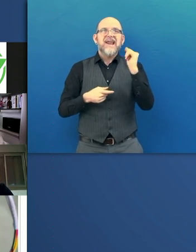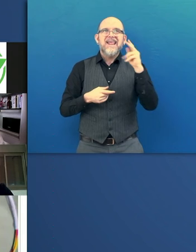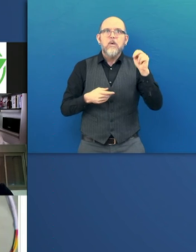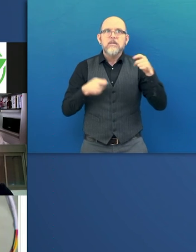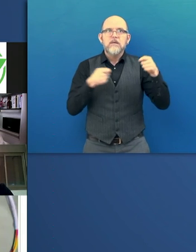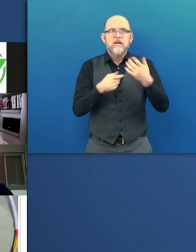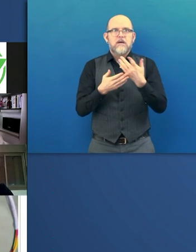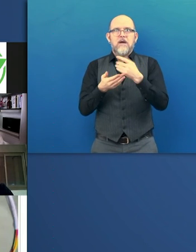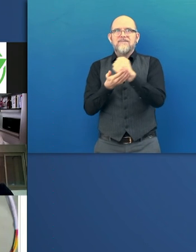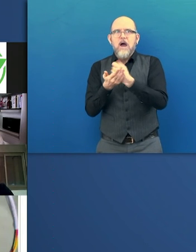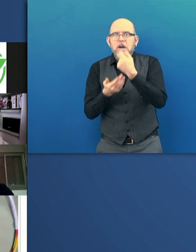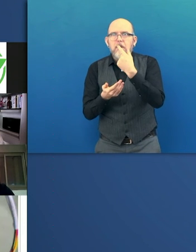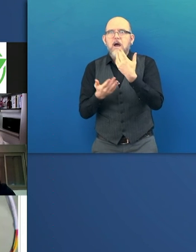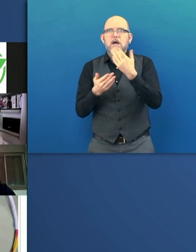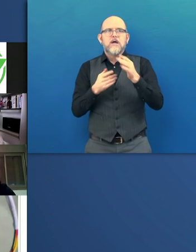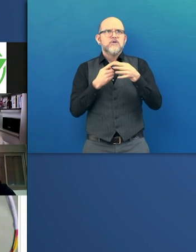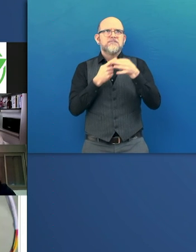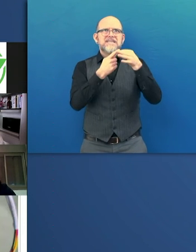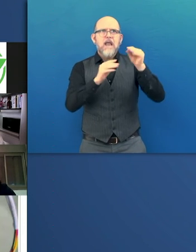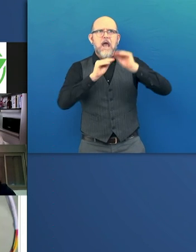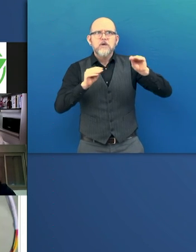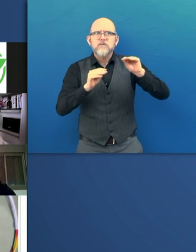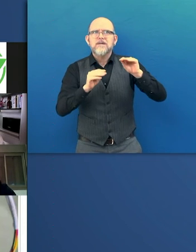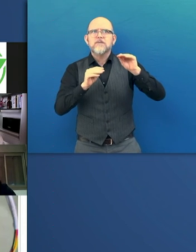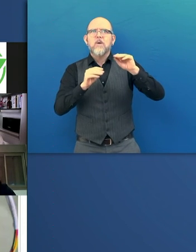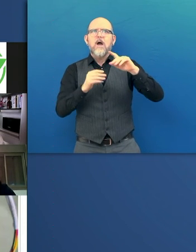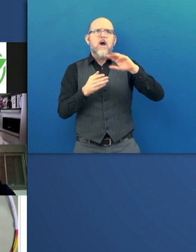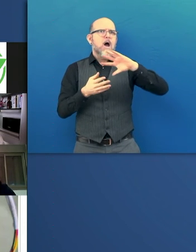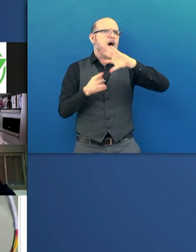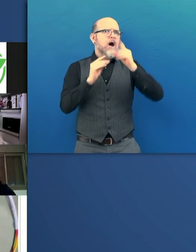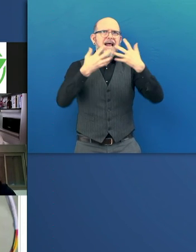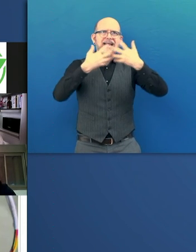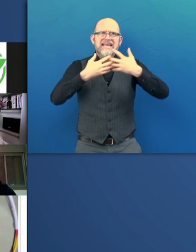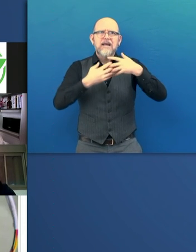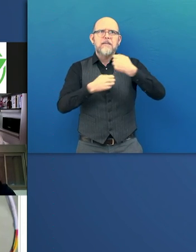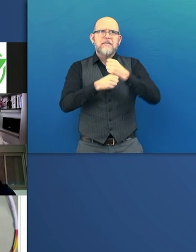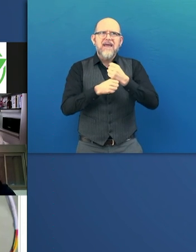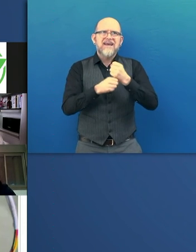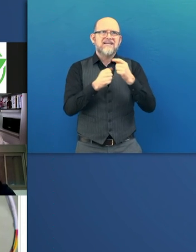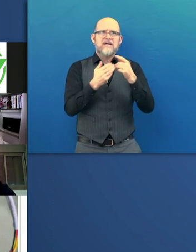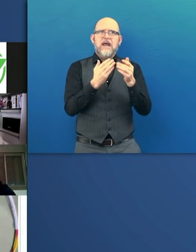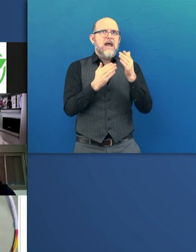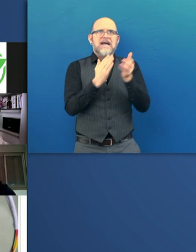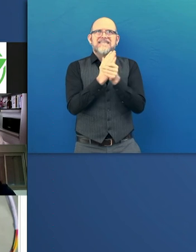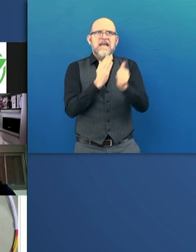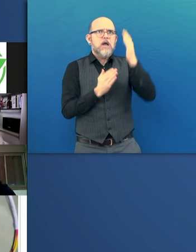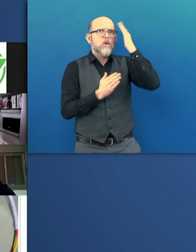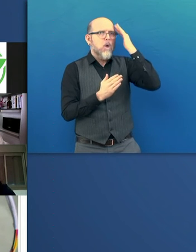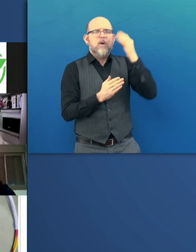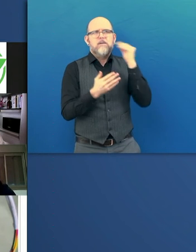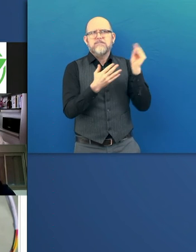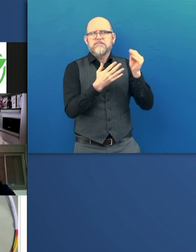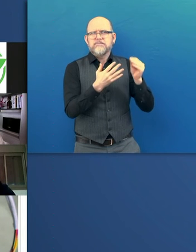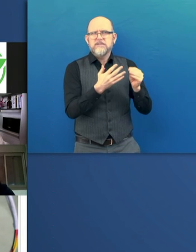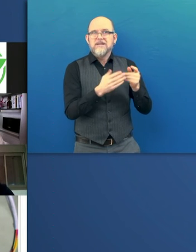not comfortable, not scalable, and even may have side effects. And for special education, it takes 3